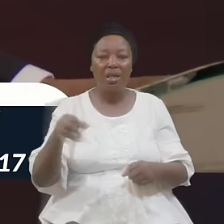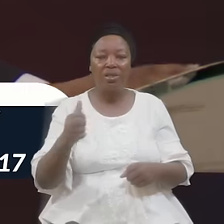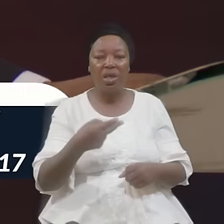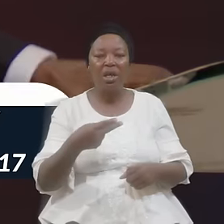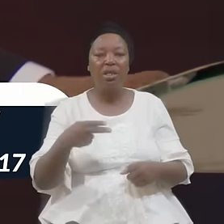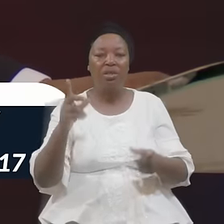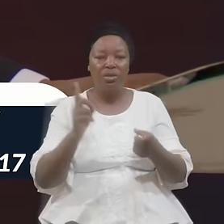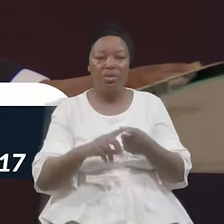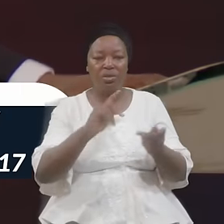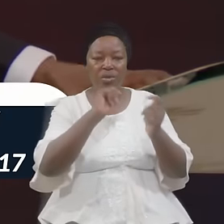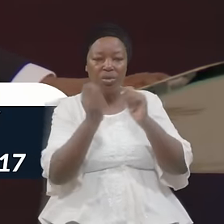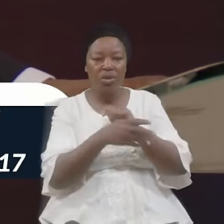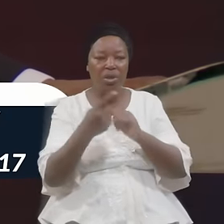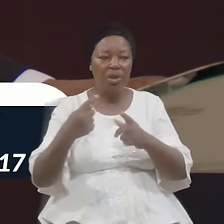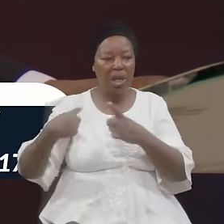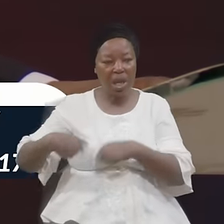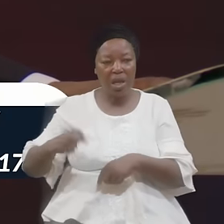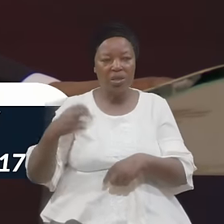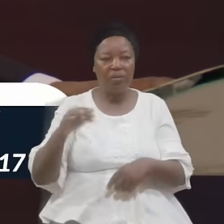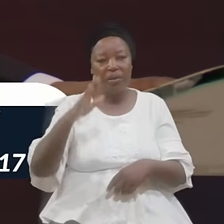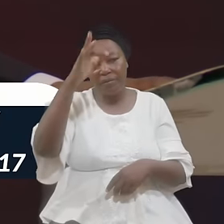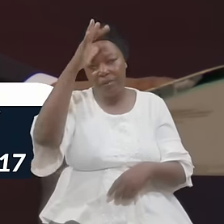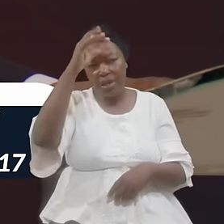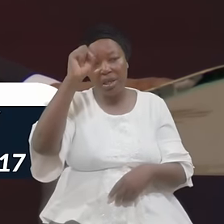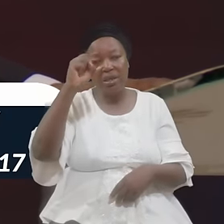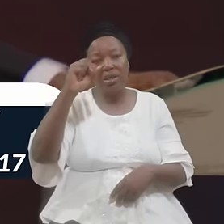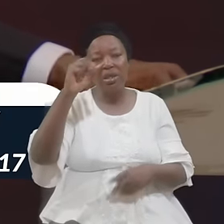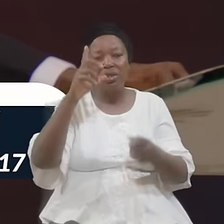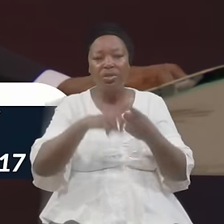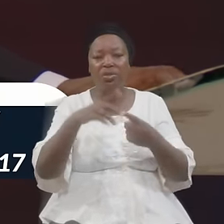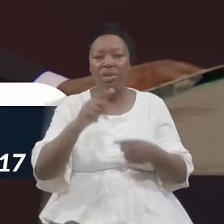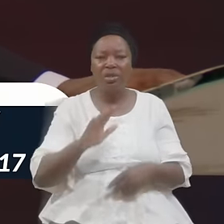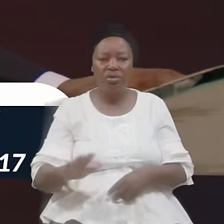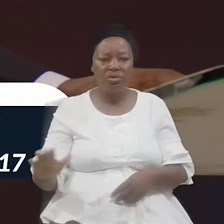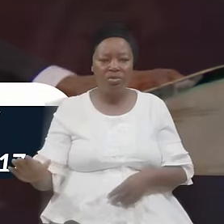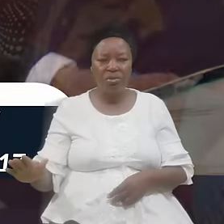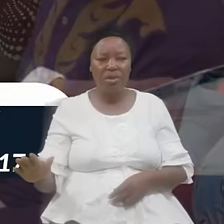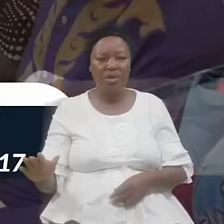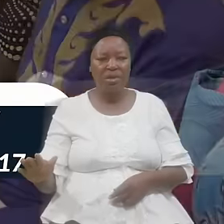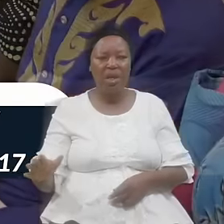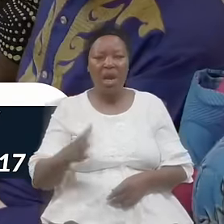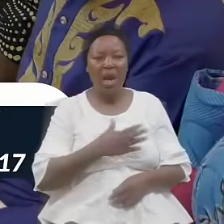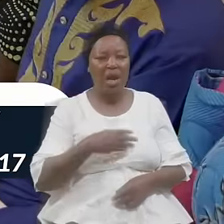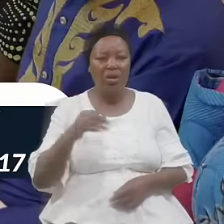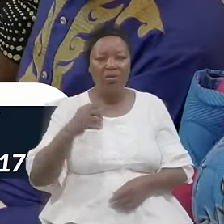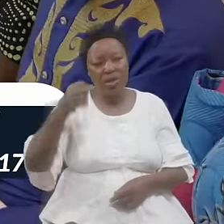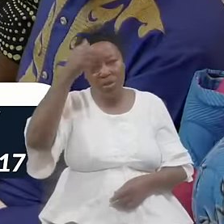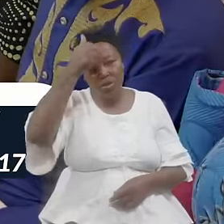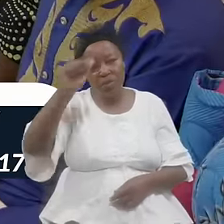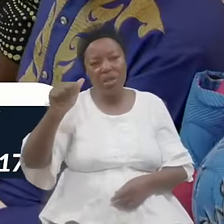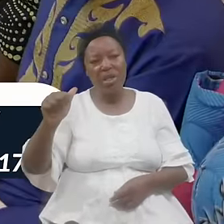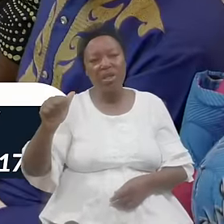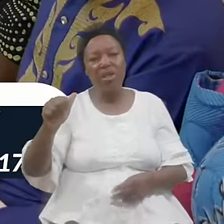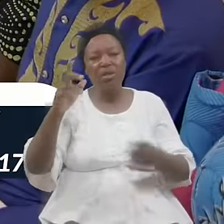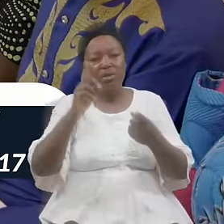Turn The Hearts Of The Fathers To The Children And Of The Disobedient